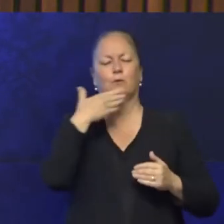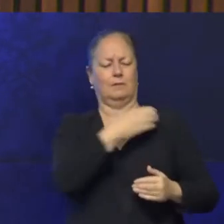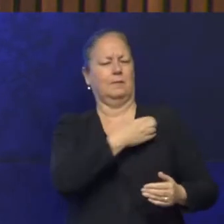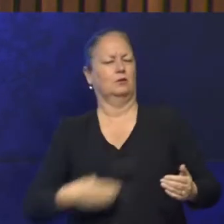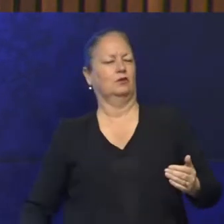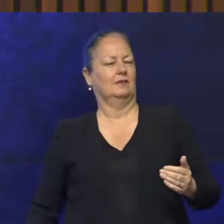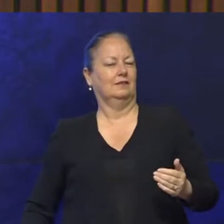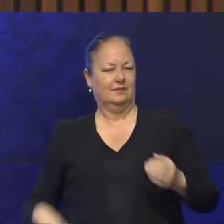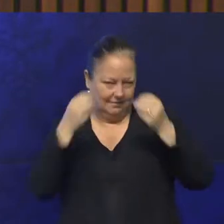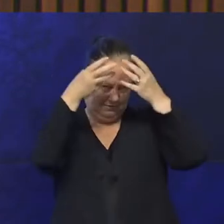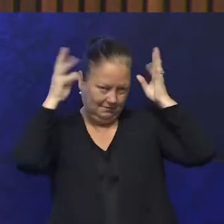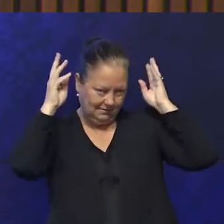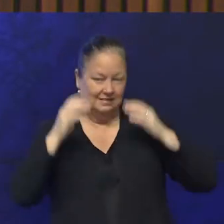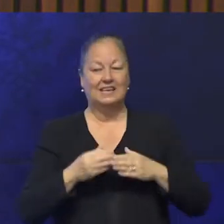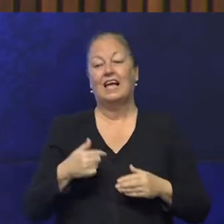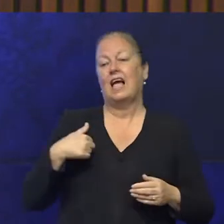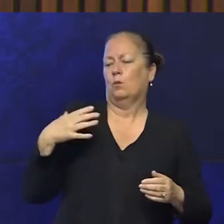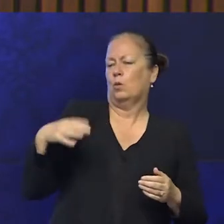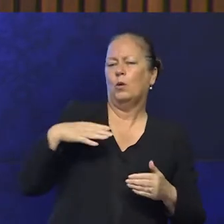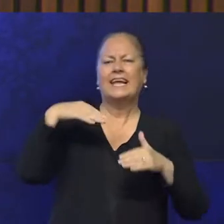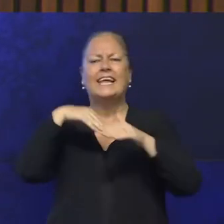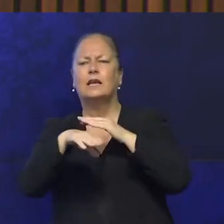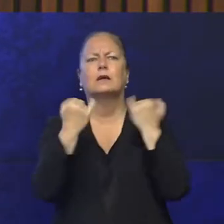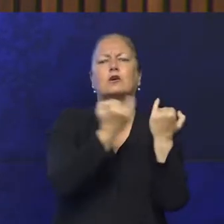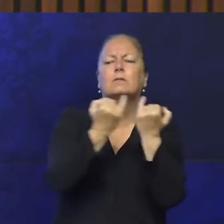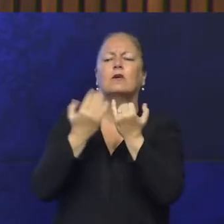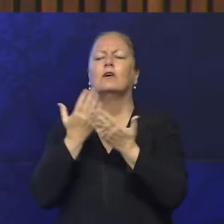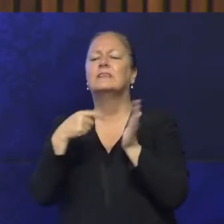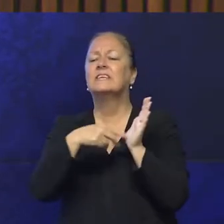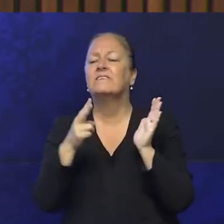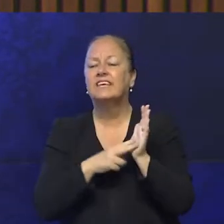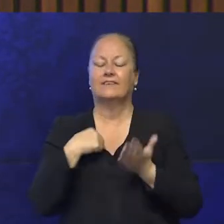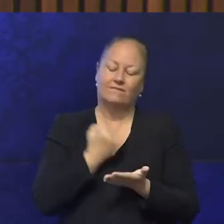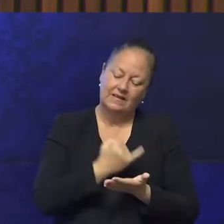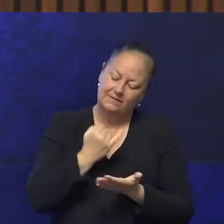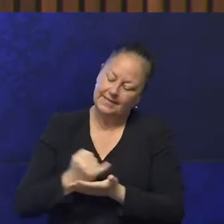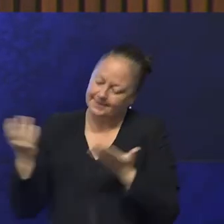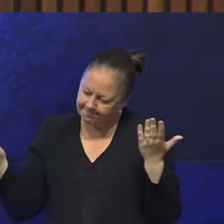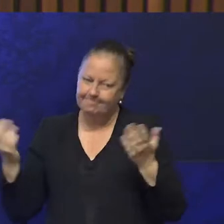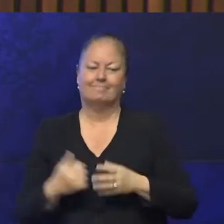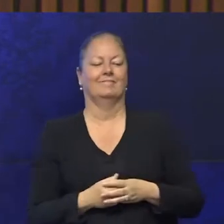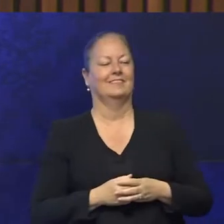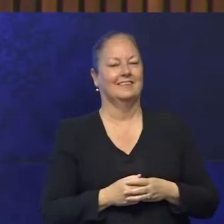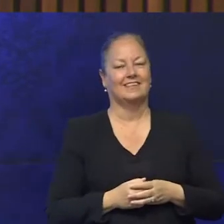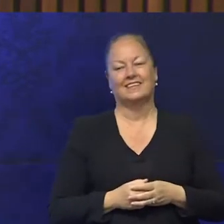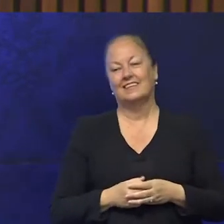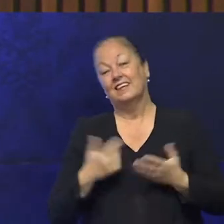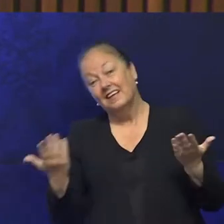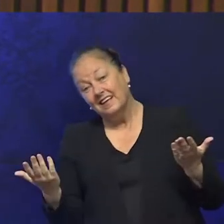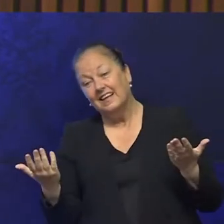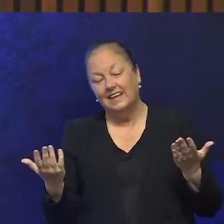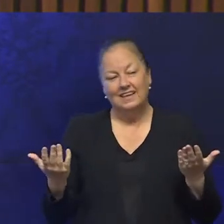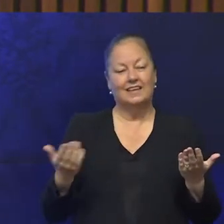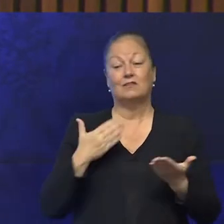failed reality television wannabe contestant, and I also happen to be, just for balance,